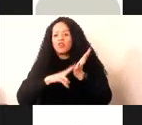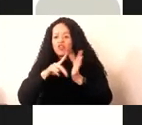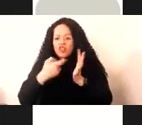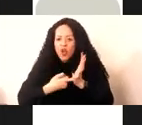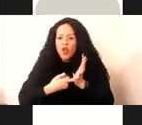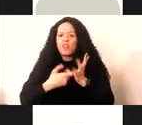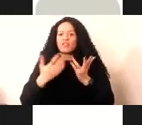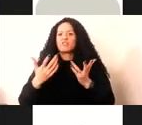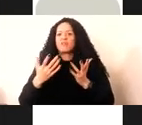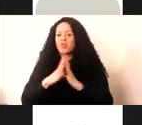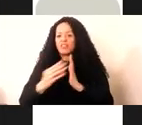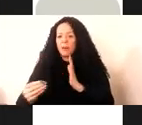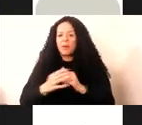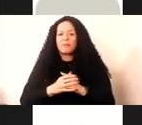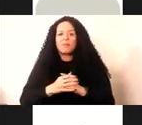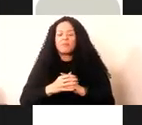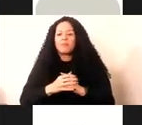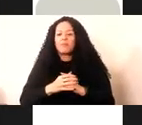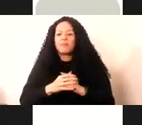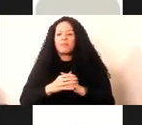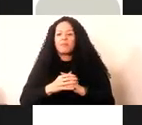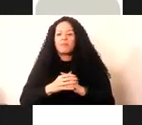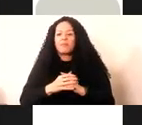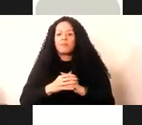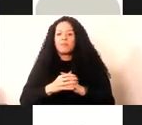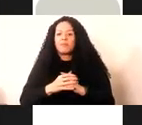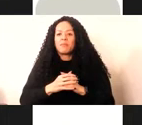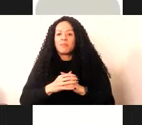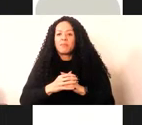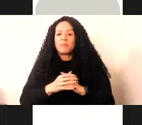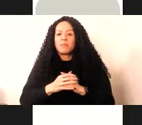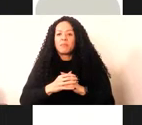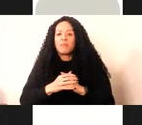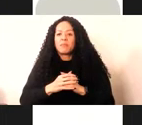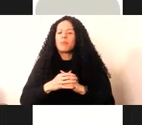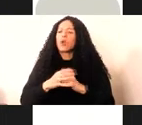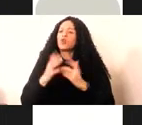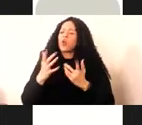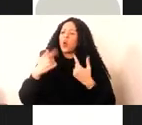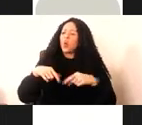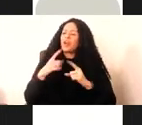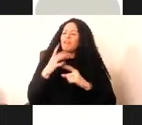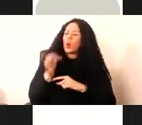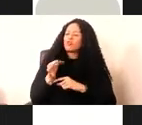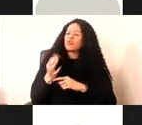standards, data centers. So that there is a question whether